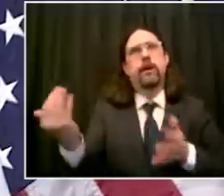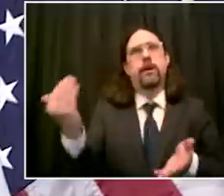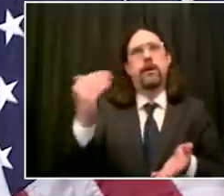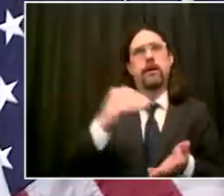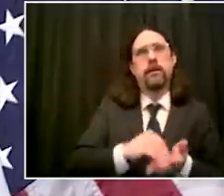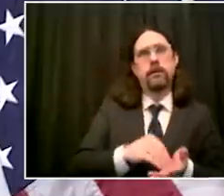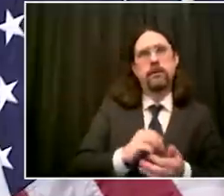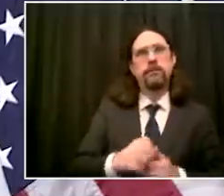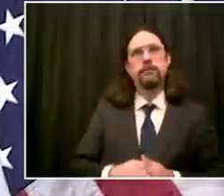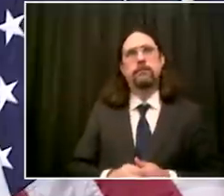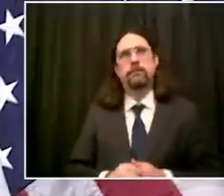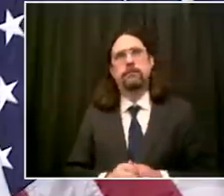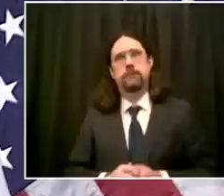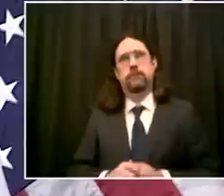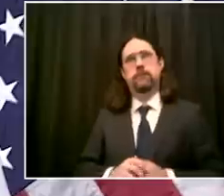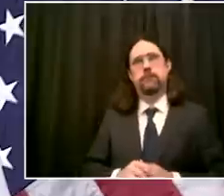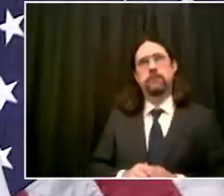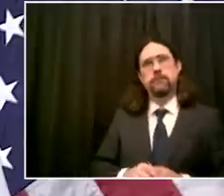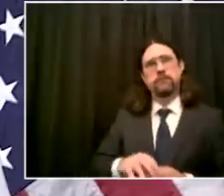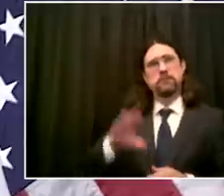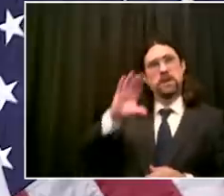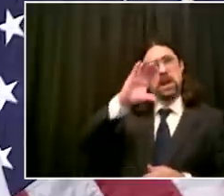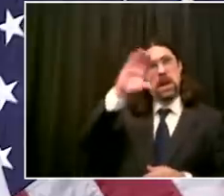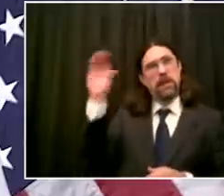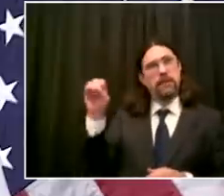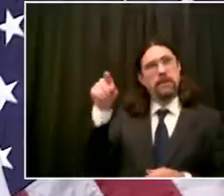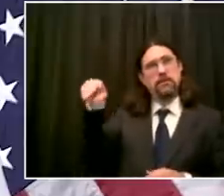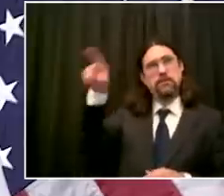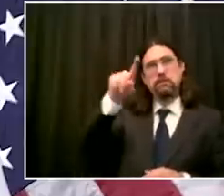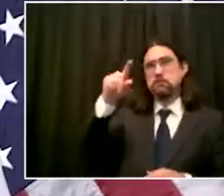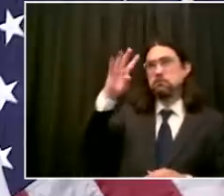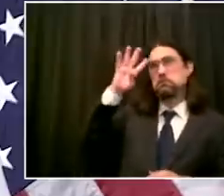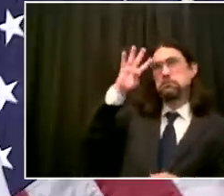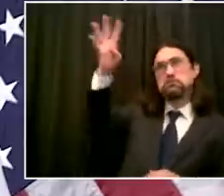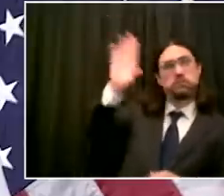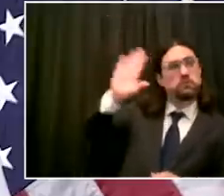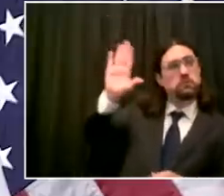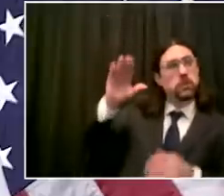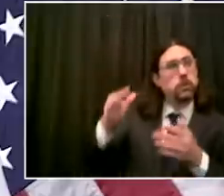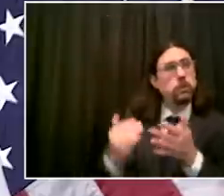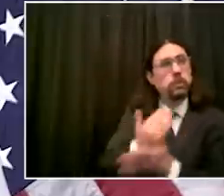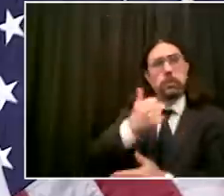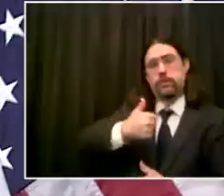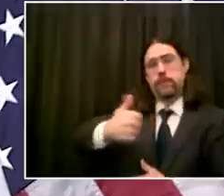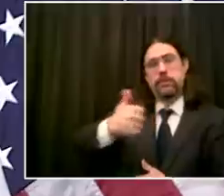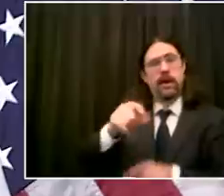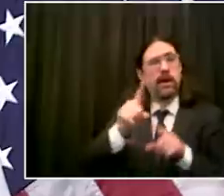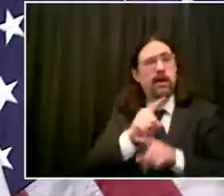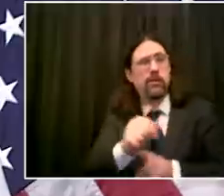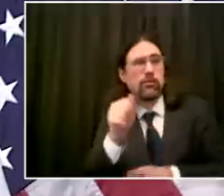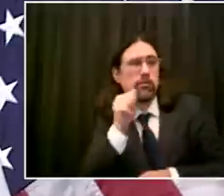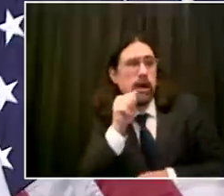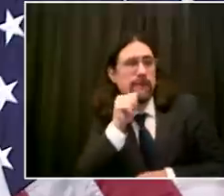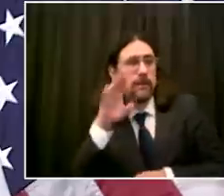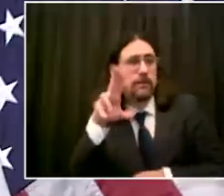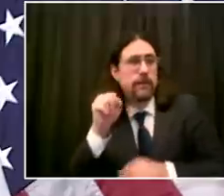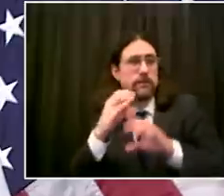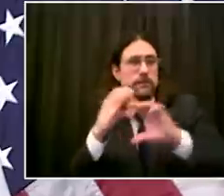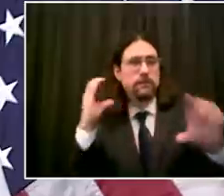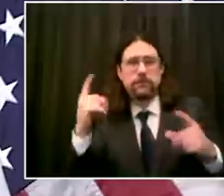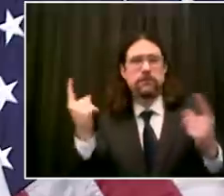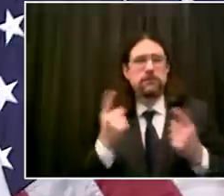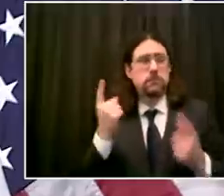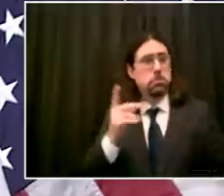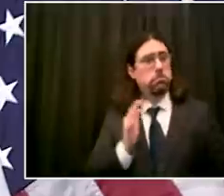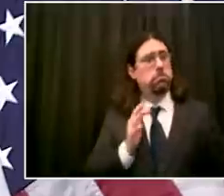for really really really clear answers and we'd all like to be able to see exactly what's going to happen i think we have to be patient about the fact that we're going to learn day by day what's real